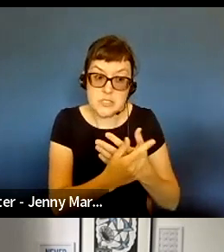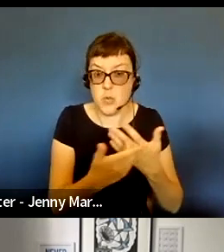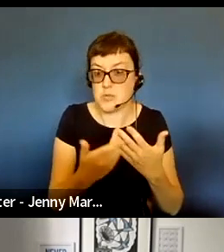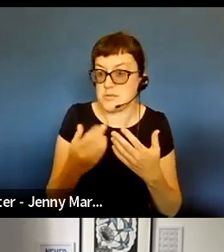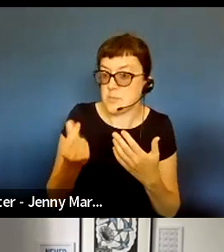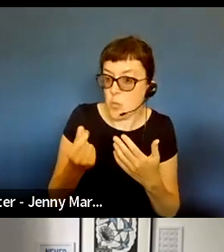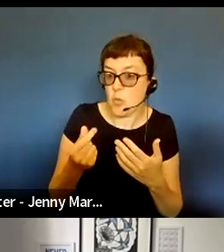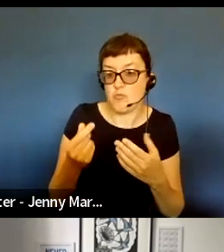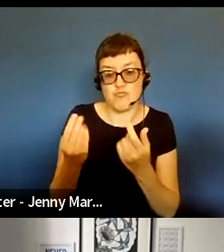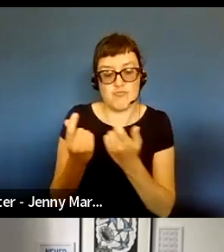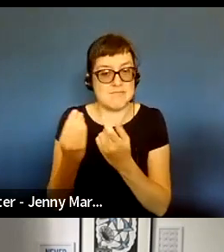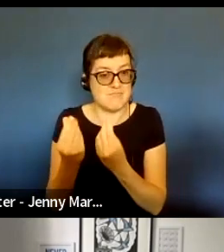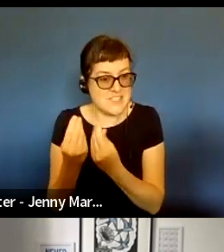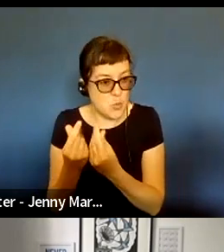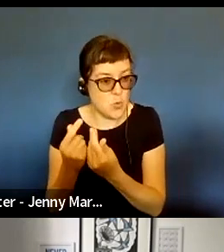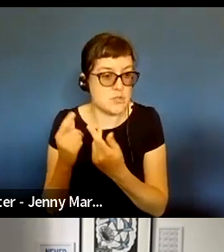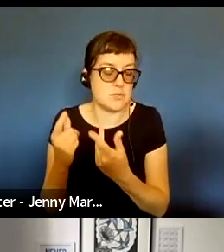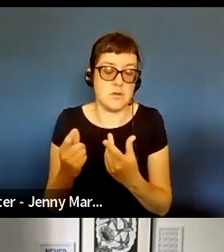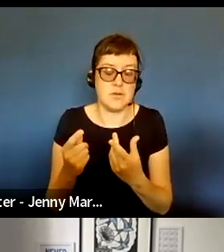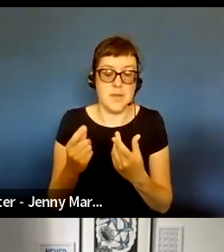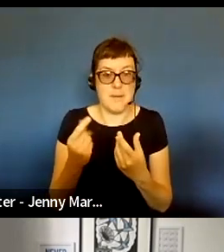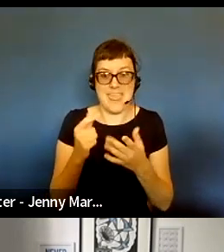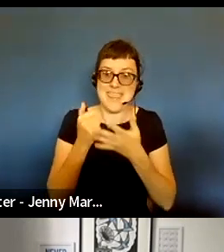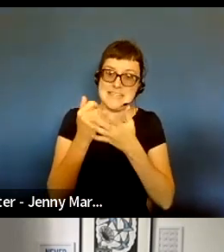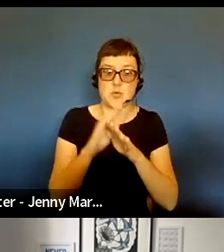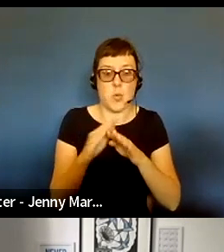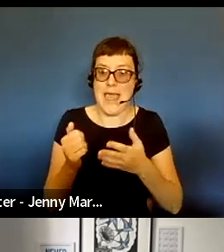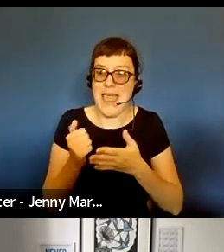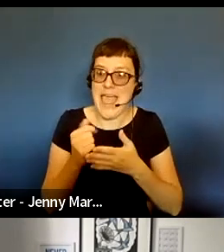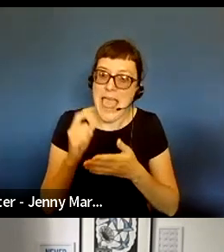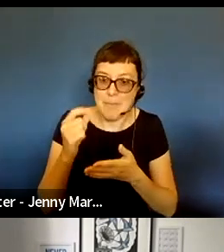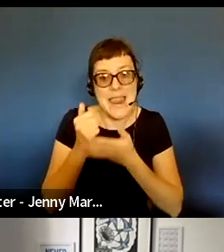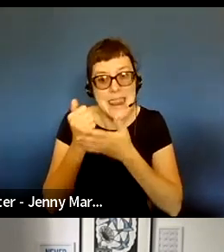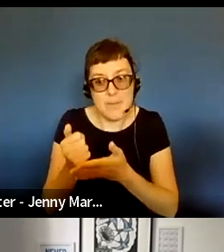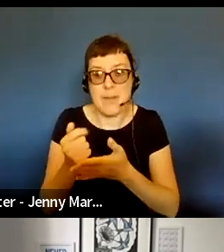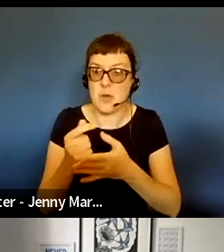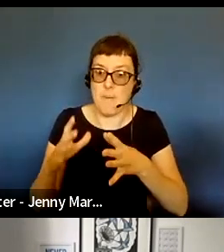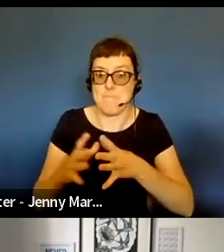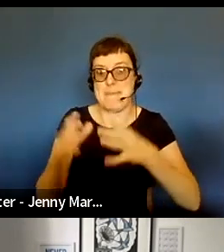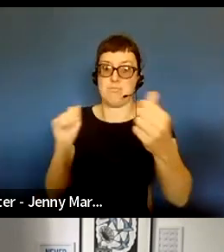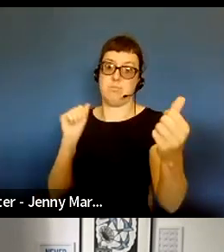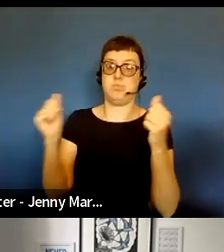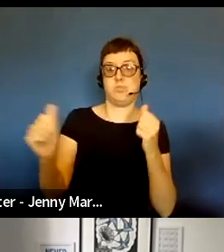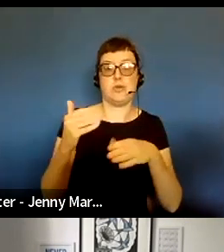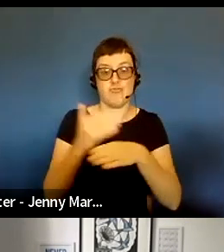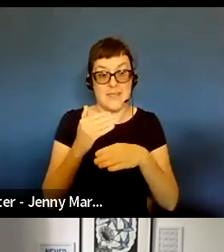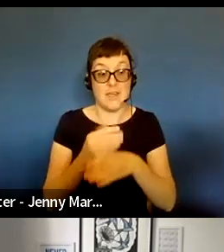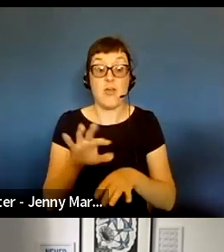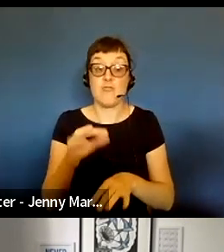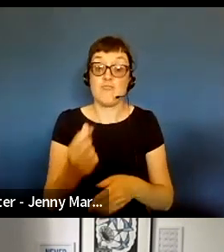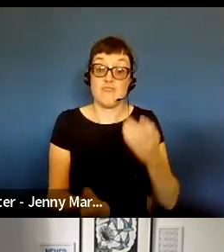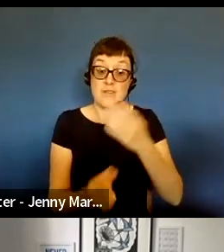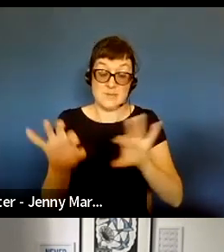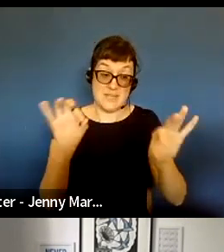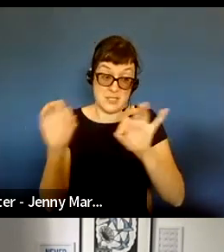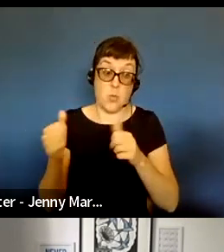are help, but you know, aren't absolutely, you know, big career game changers. I think random selection feels great. I think in our experience talking